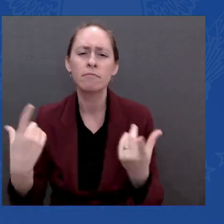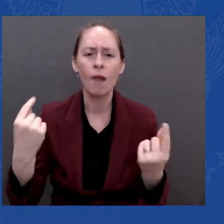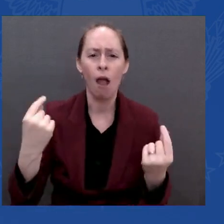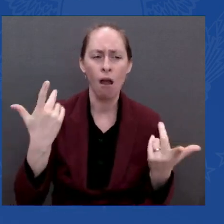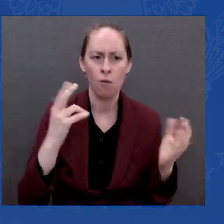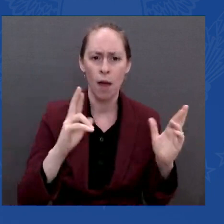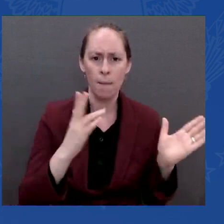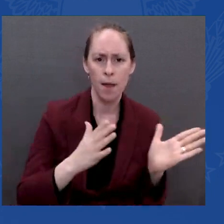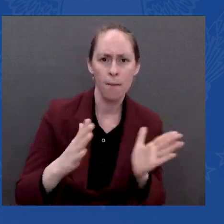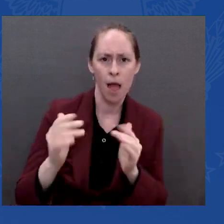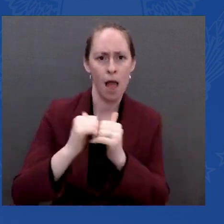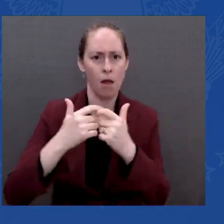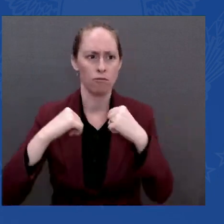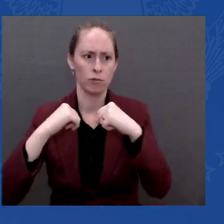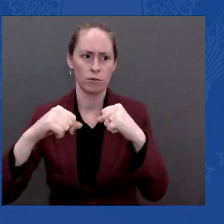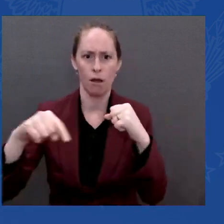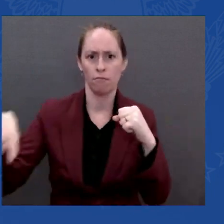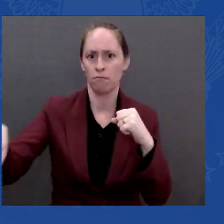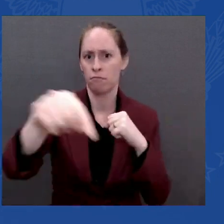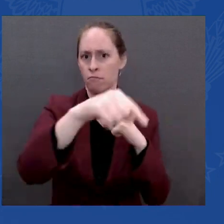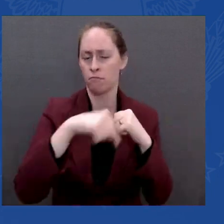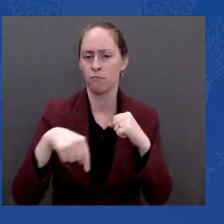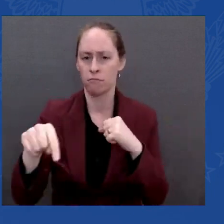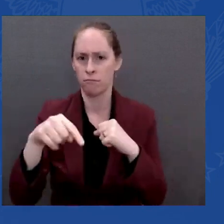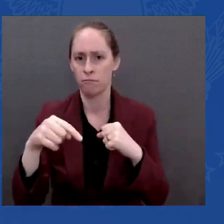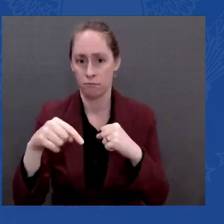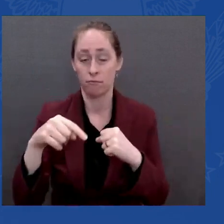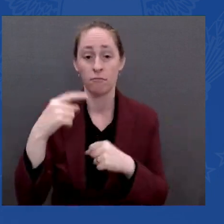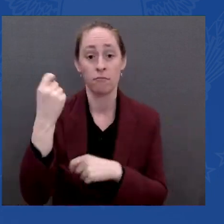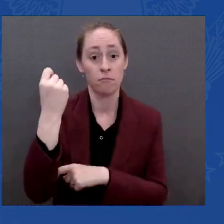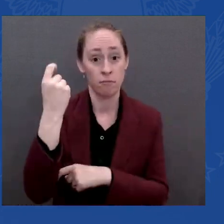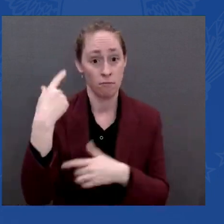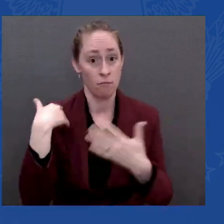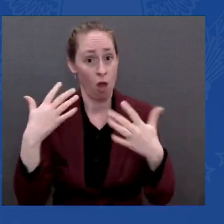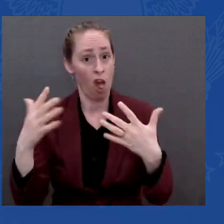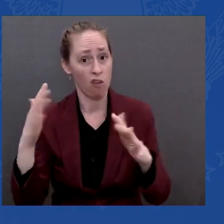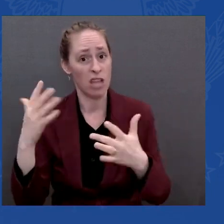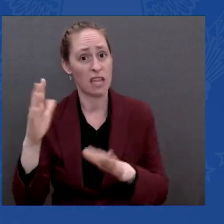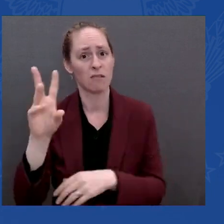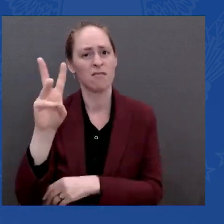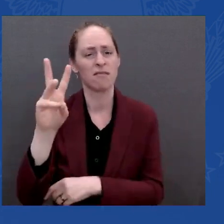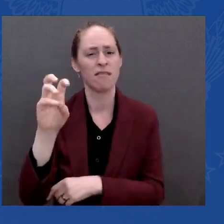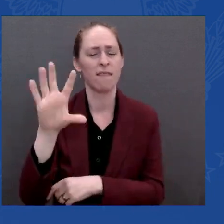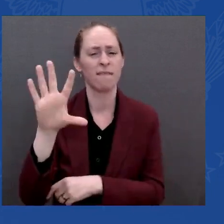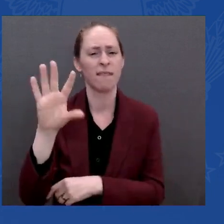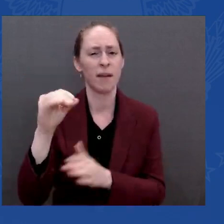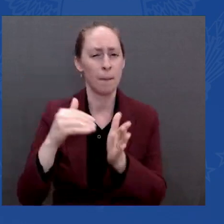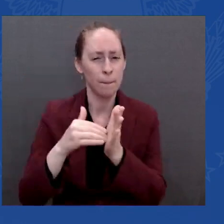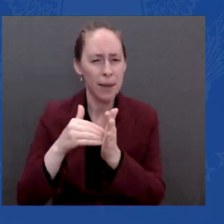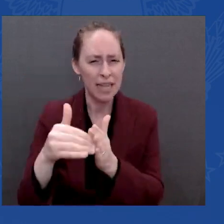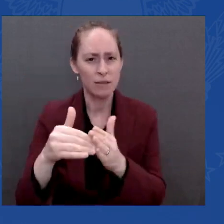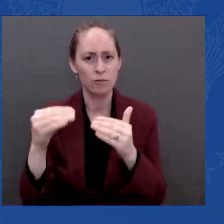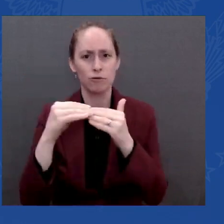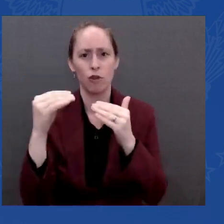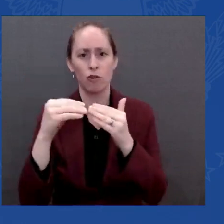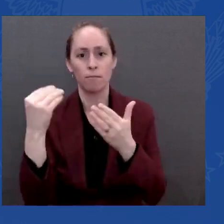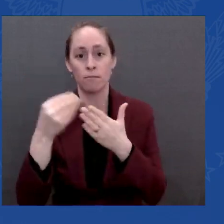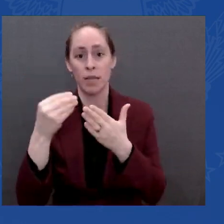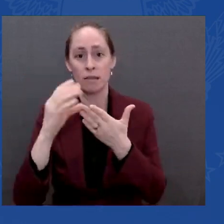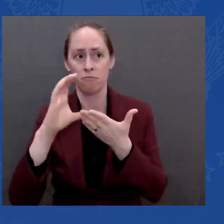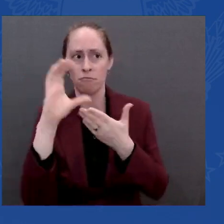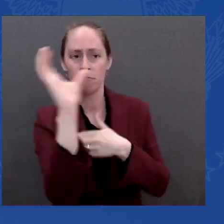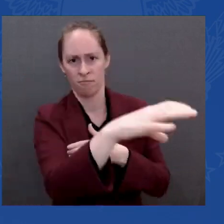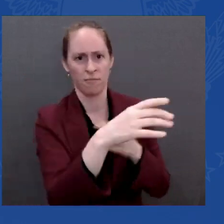$650 million in defensive assistance to Ukraine just this year — this last year — let me say it again.